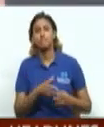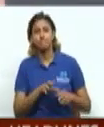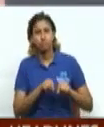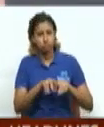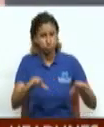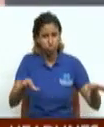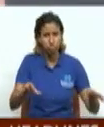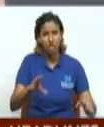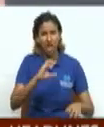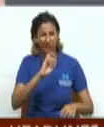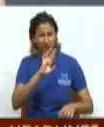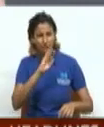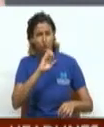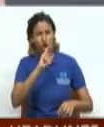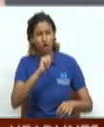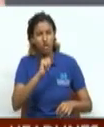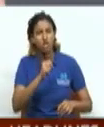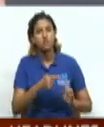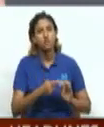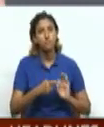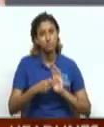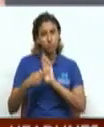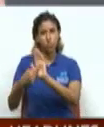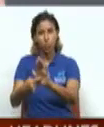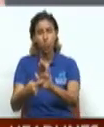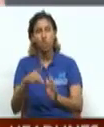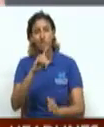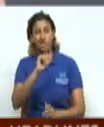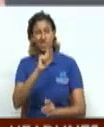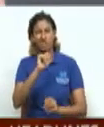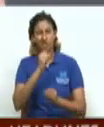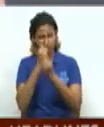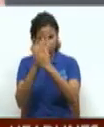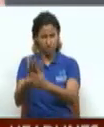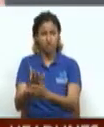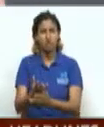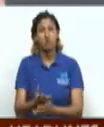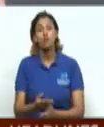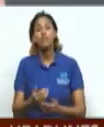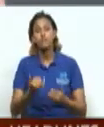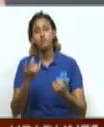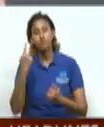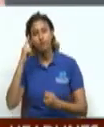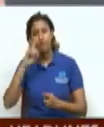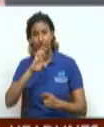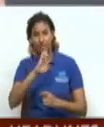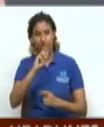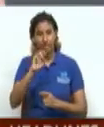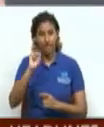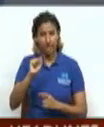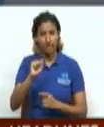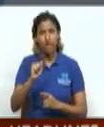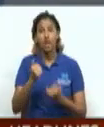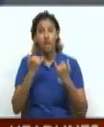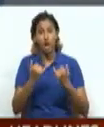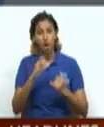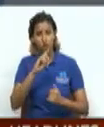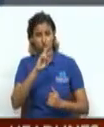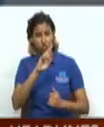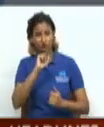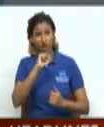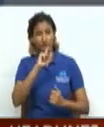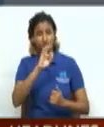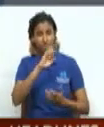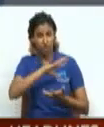it is voluntary for emitters to submit data to the EMA, but a draft legislation is before Cabinets awaiting approval. So this creates